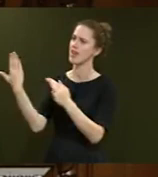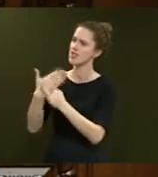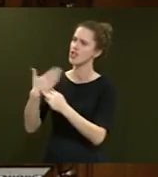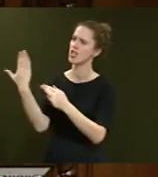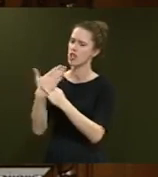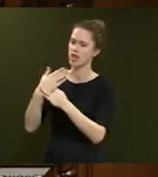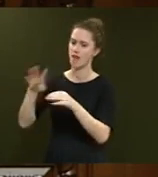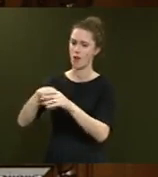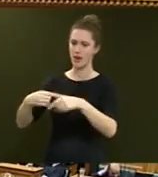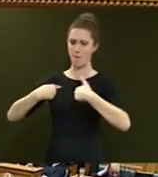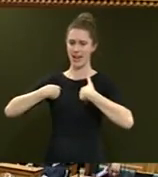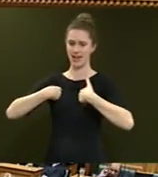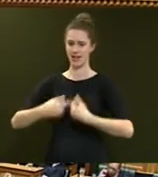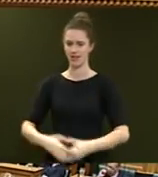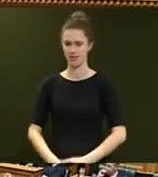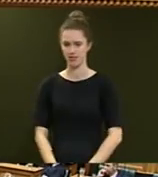involving me.